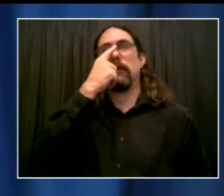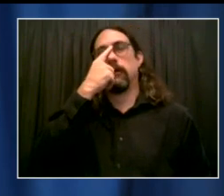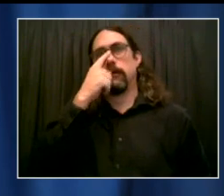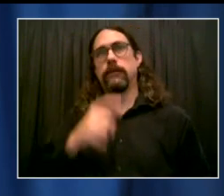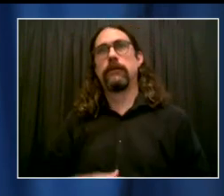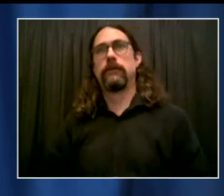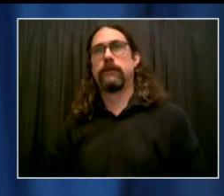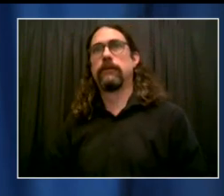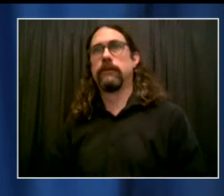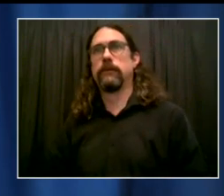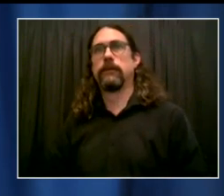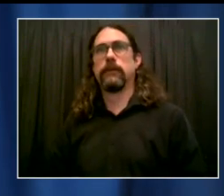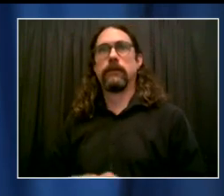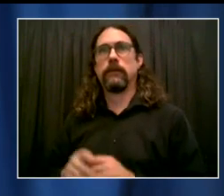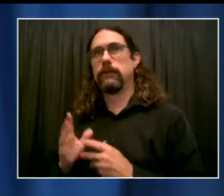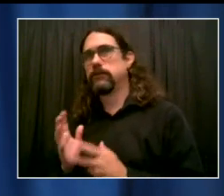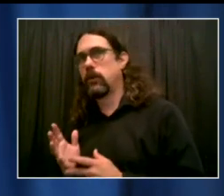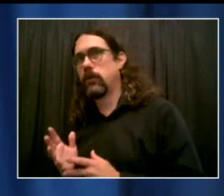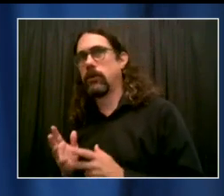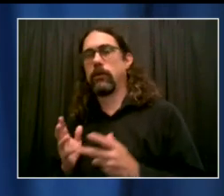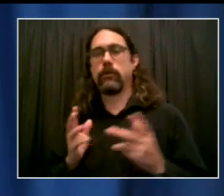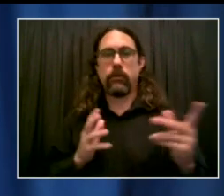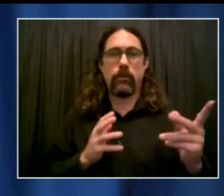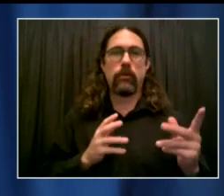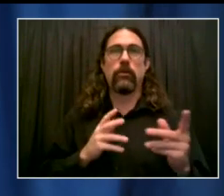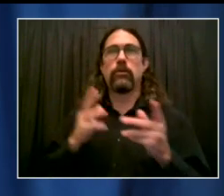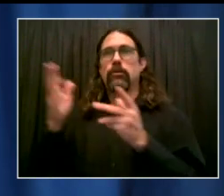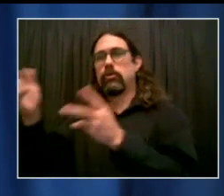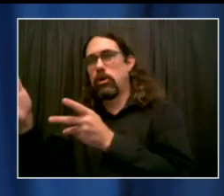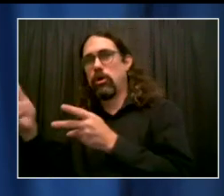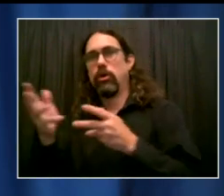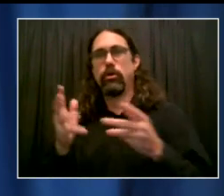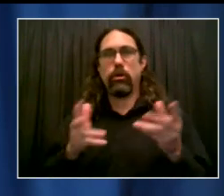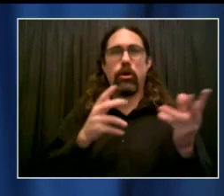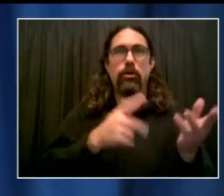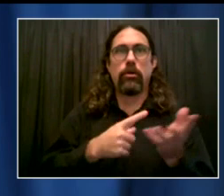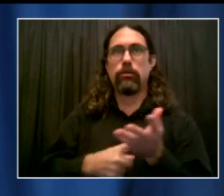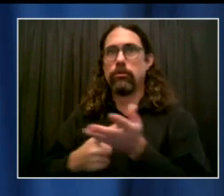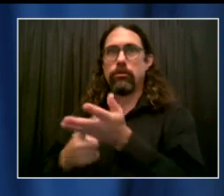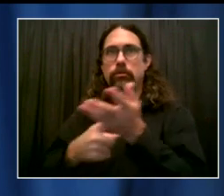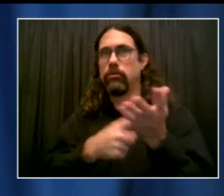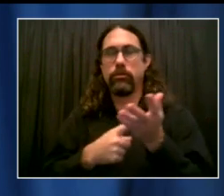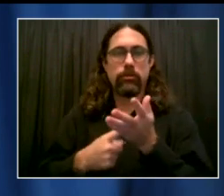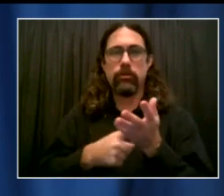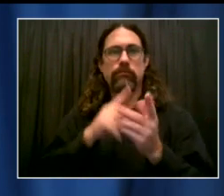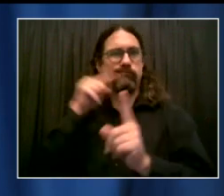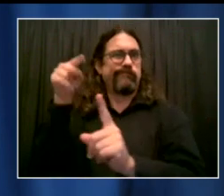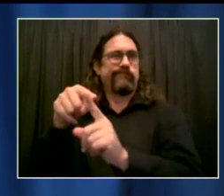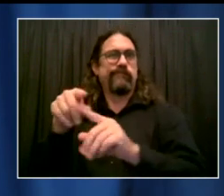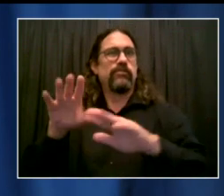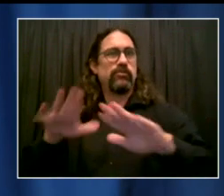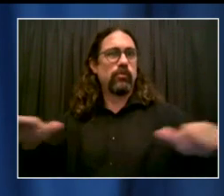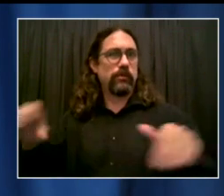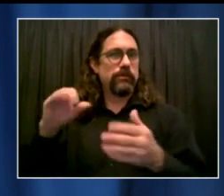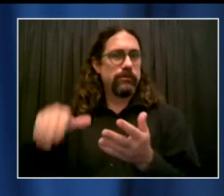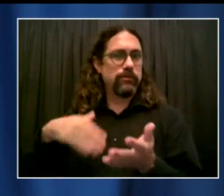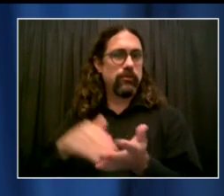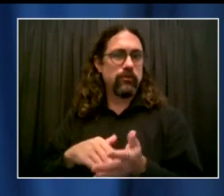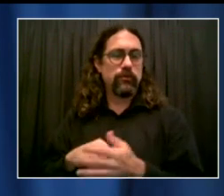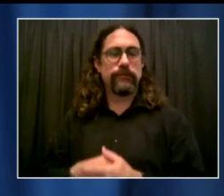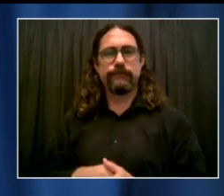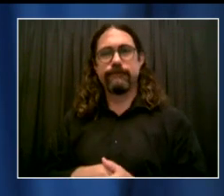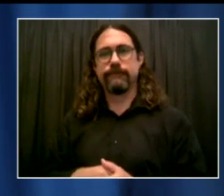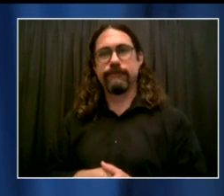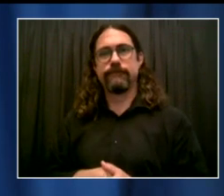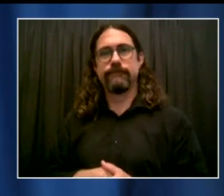line. And I am so appreciative of that. When we got here in office, Mayor, you and I, I approached you in